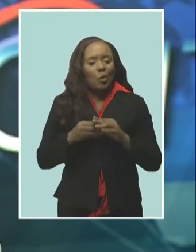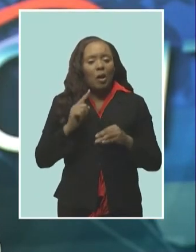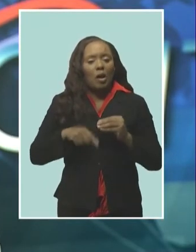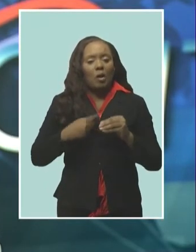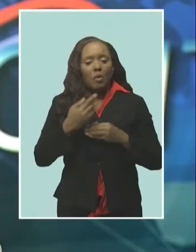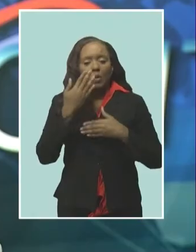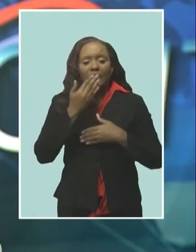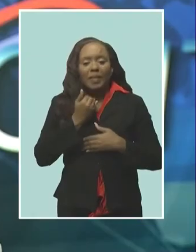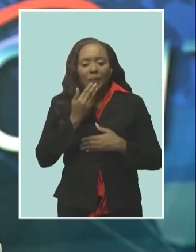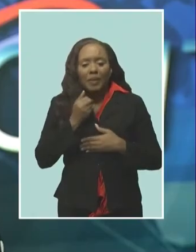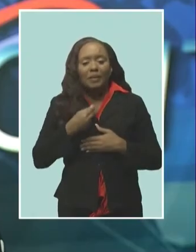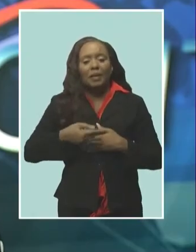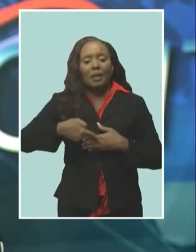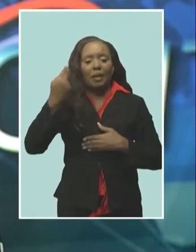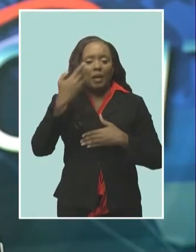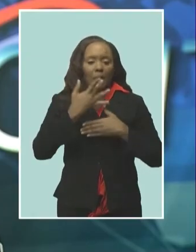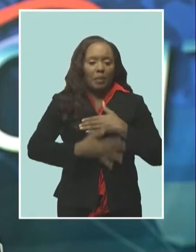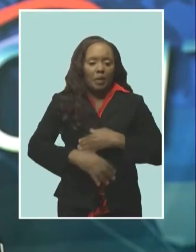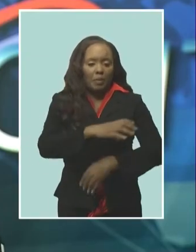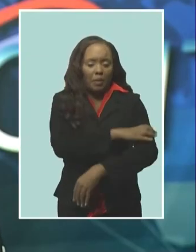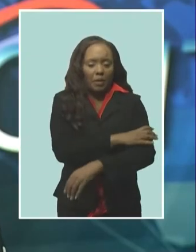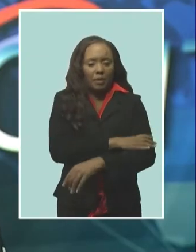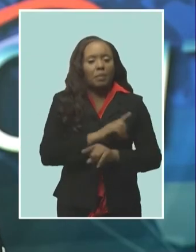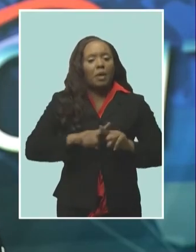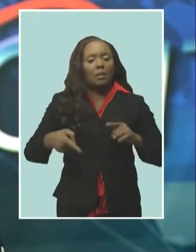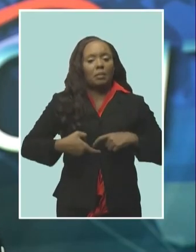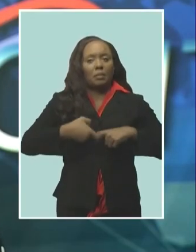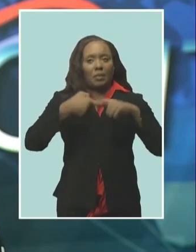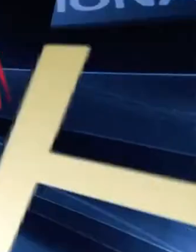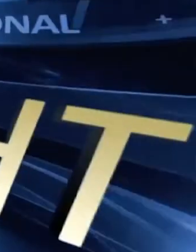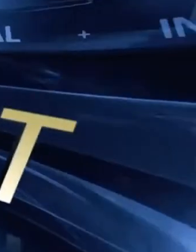high blood pressure and diabetes during the heat wave